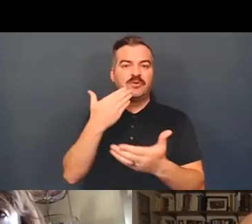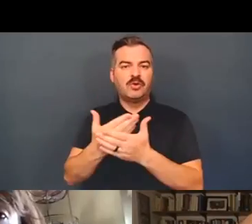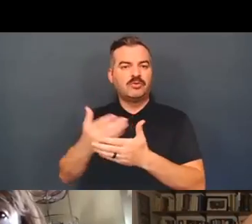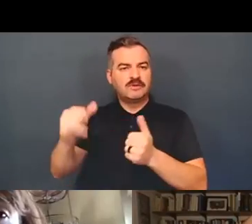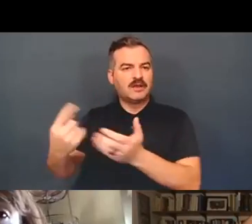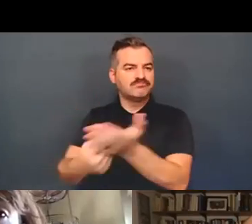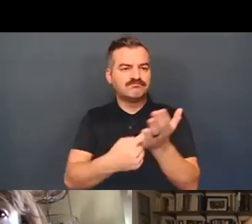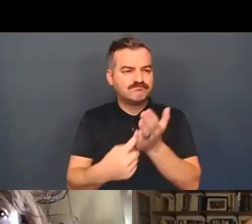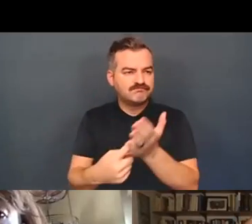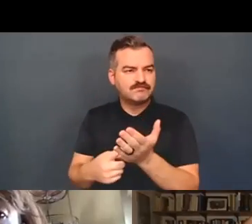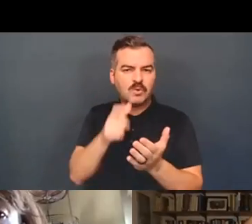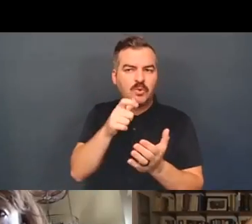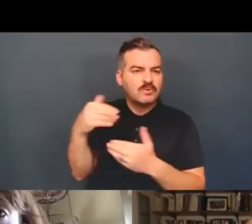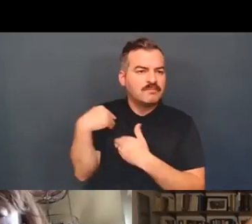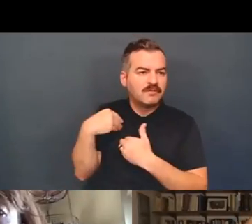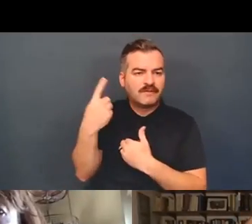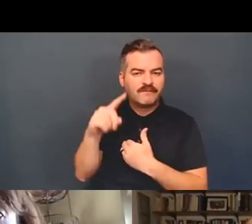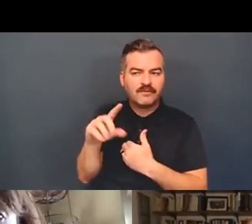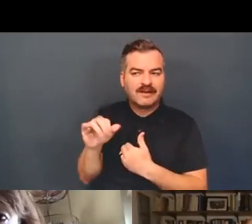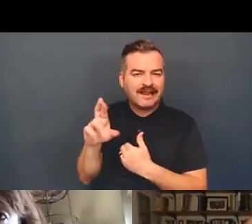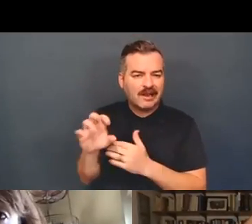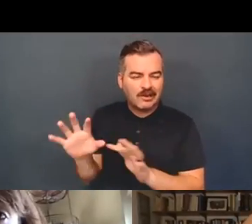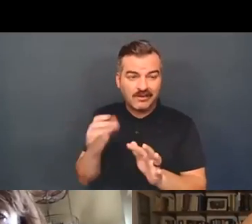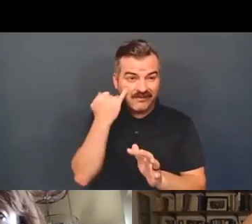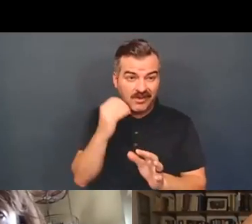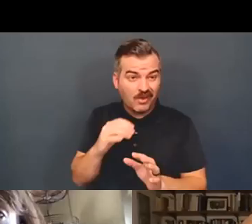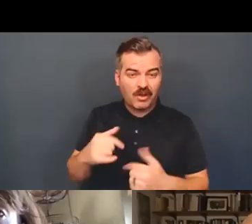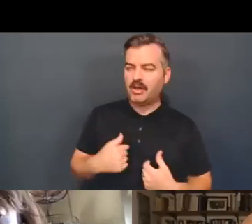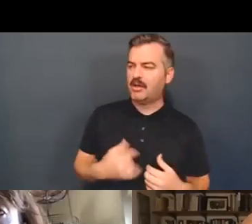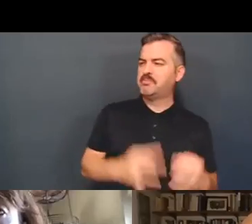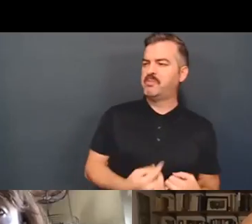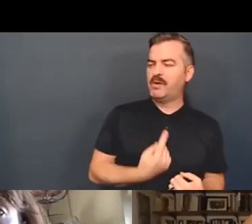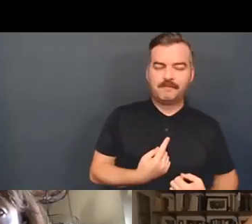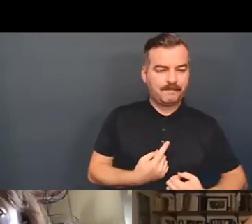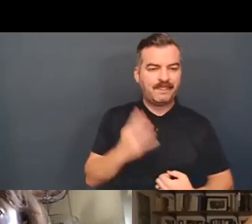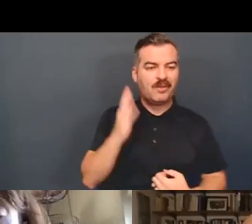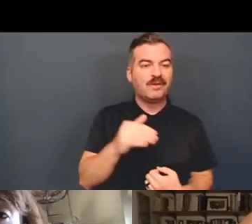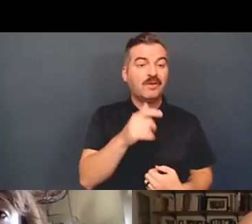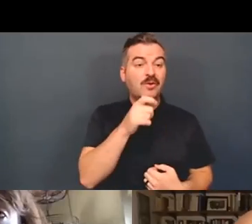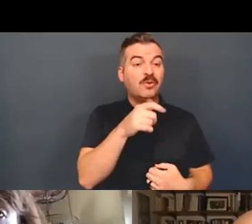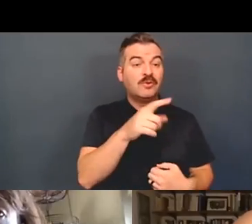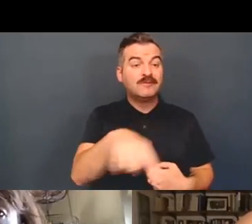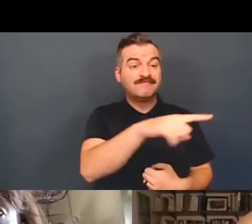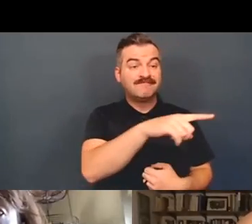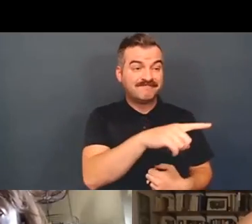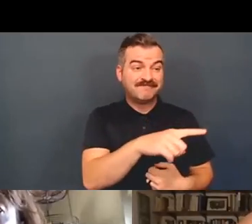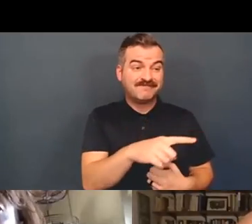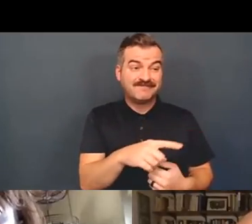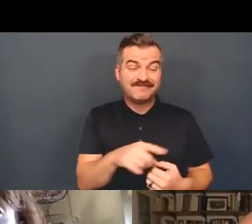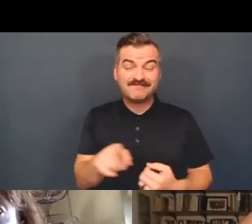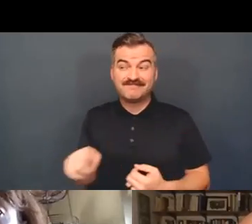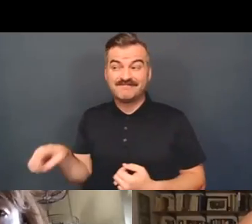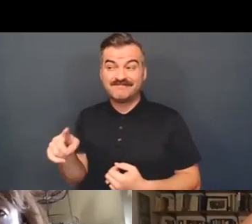how care responsibilities are distributed, that they will be taken up primarily by the most precarious among us,